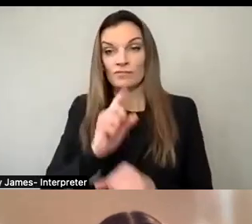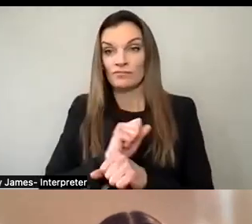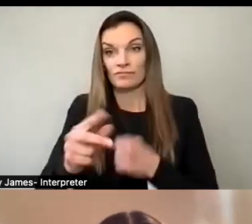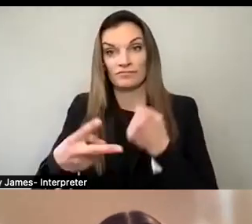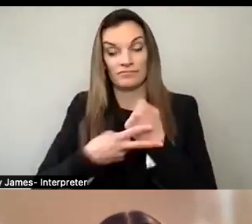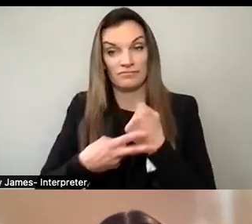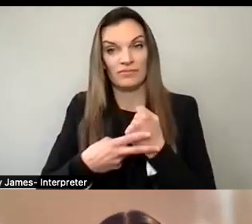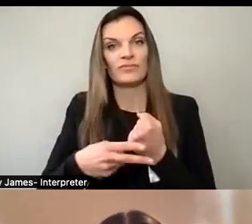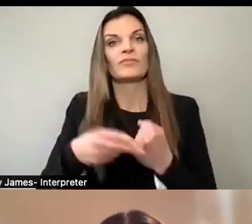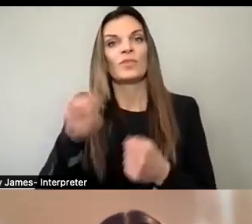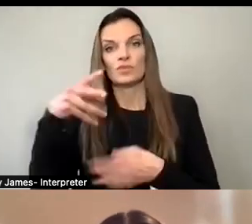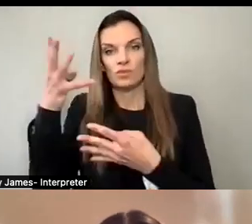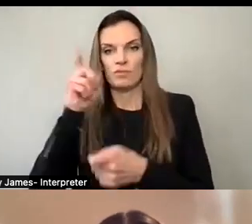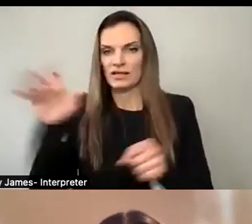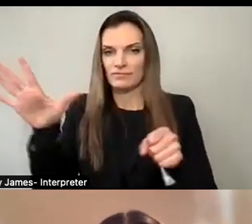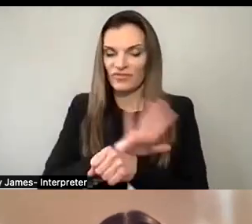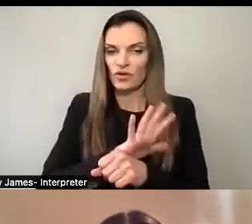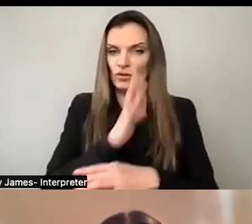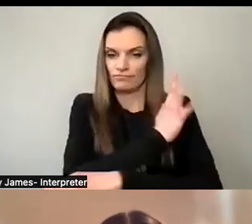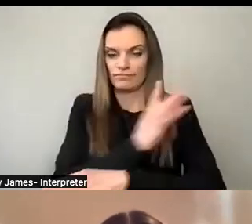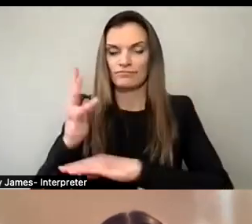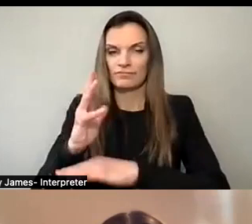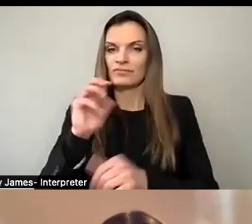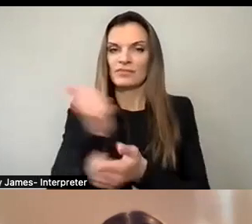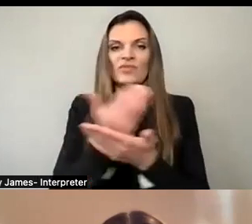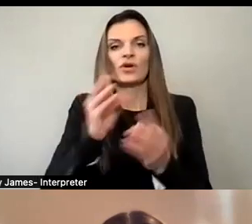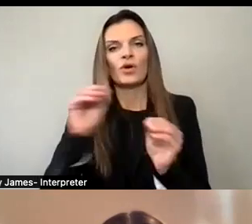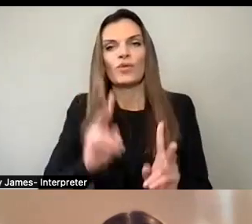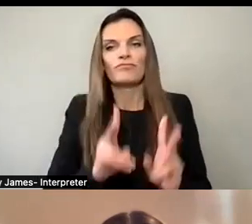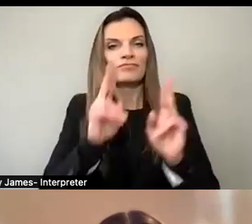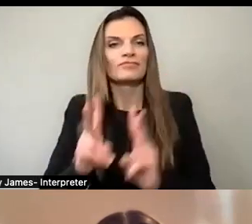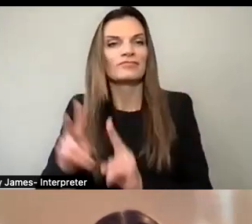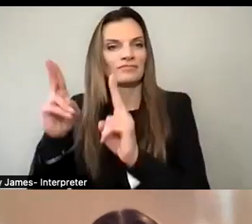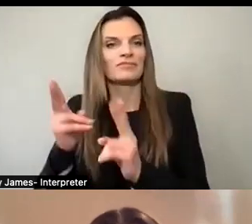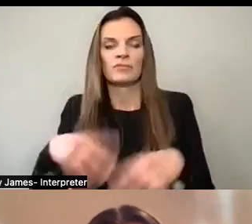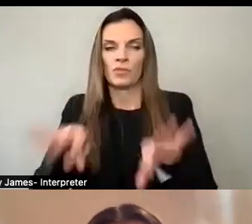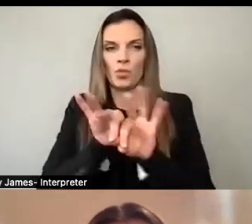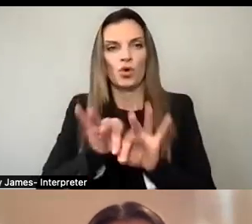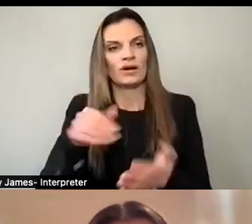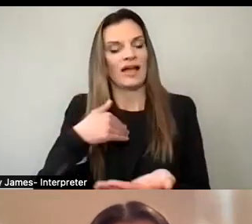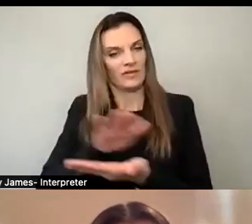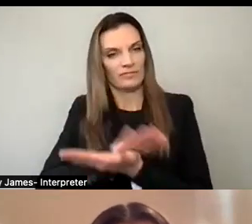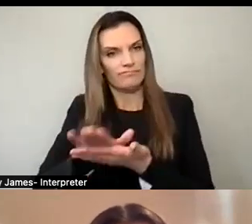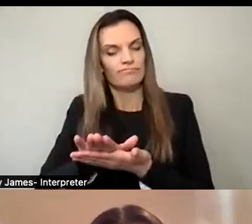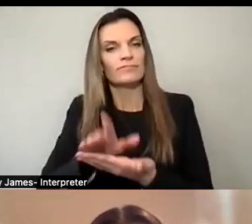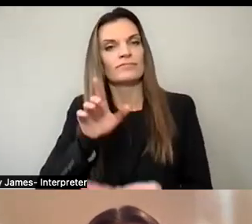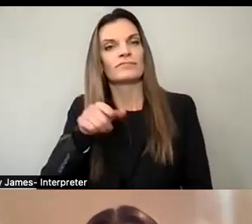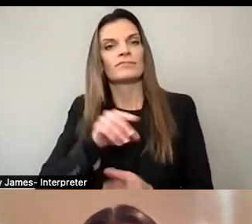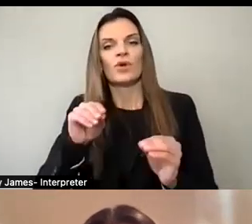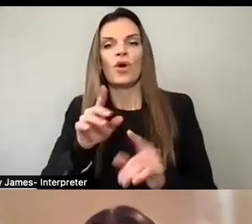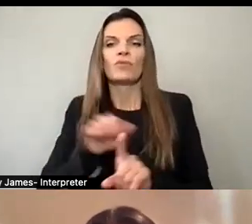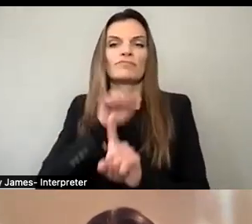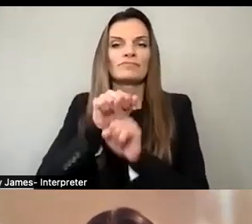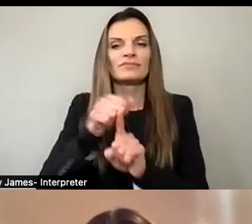entirety. This is to ensure that the content of the forum will not be manipulated in any way to create false or